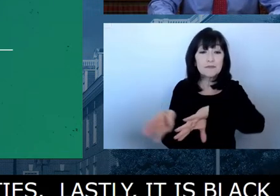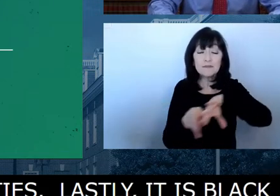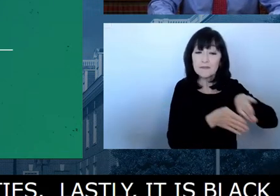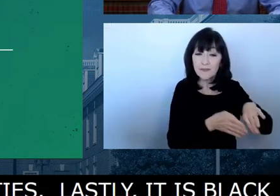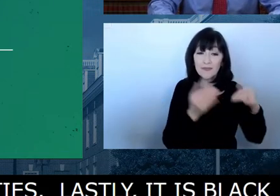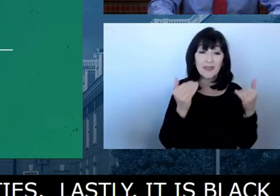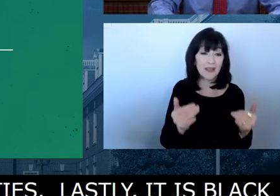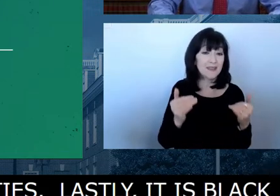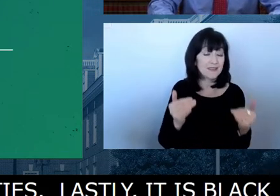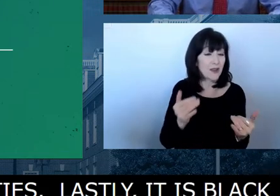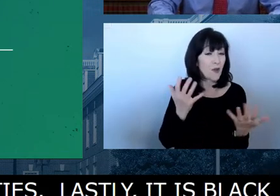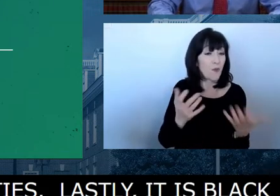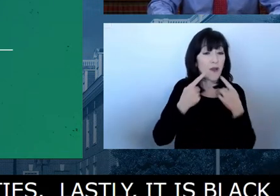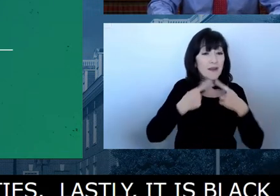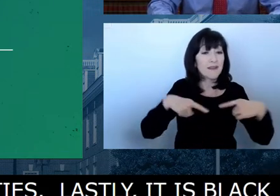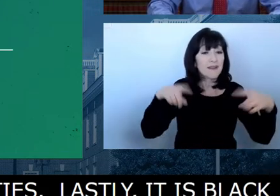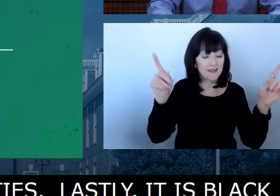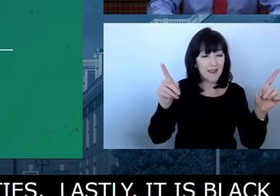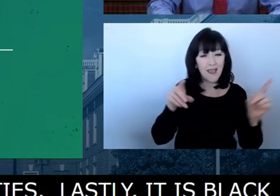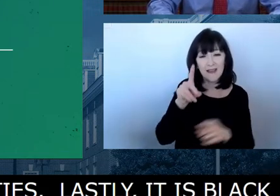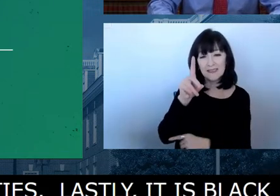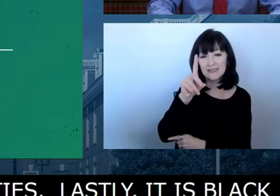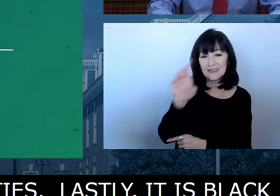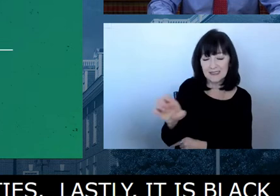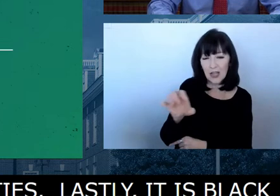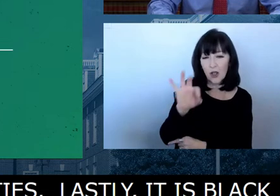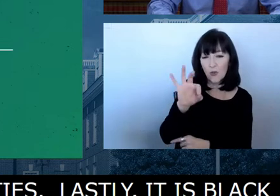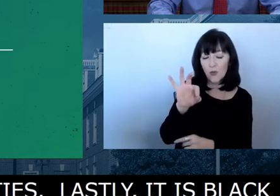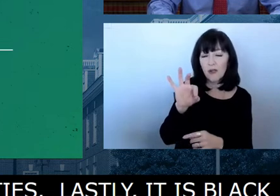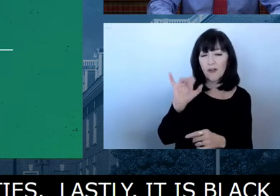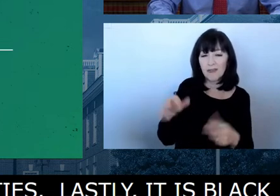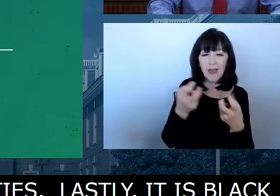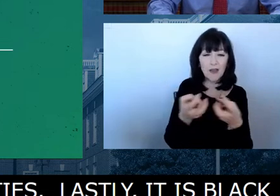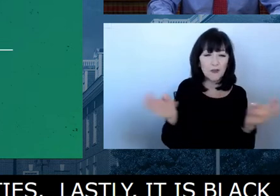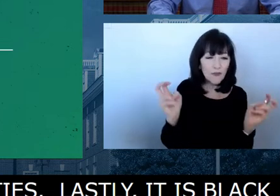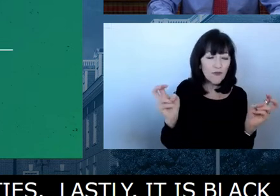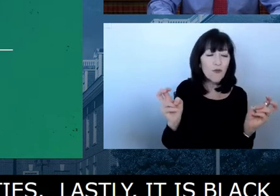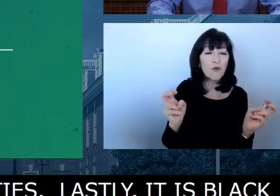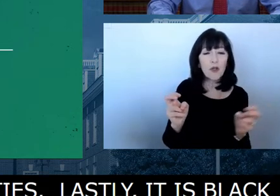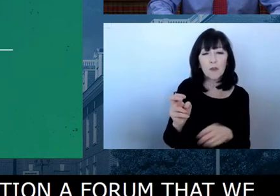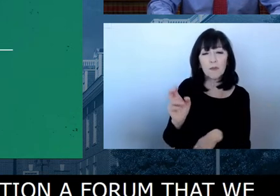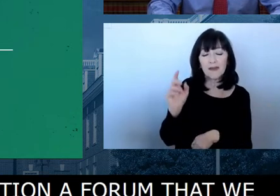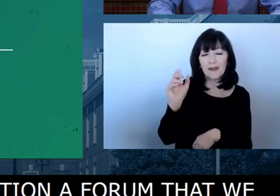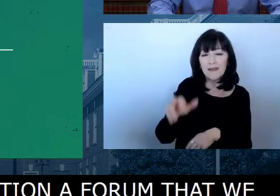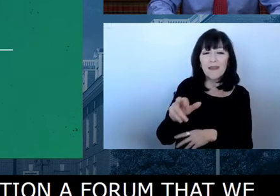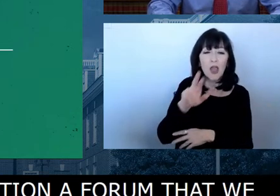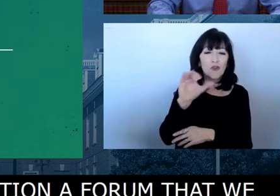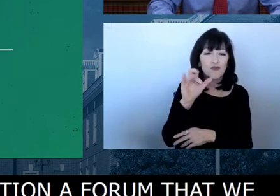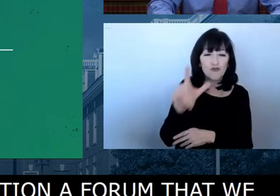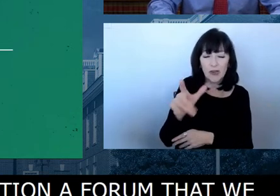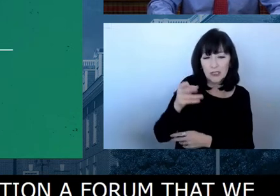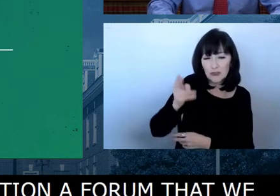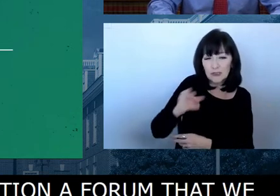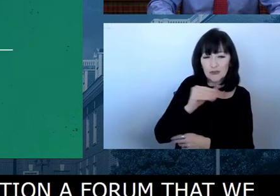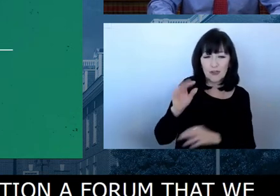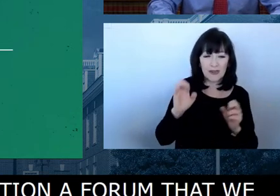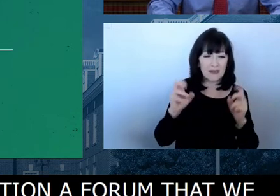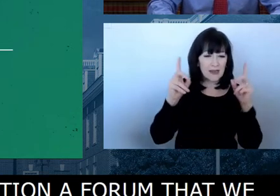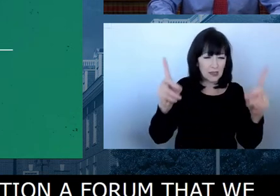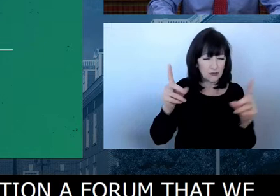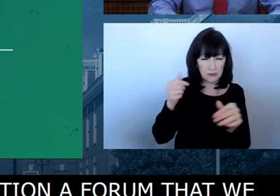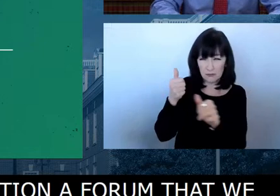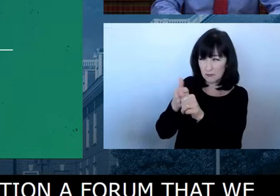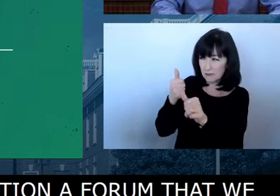Reba Hollingsworth. Just a real gem, a real prize member of the Delaware community, 94